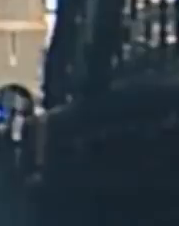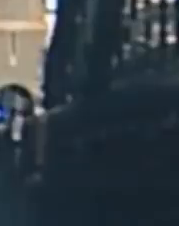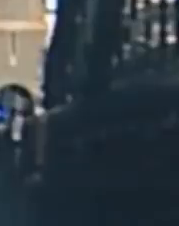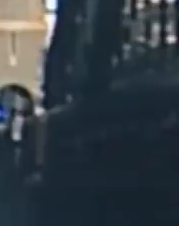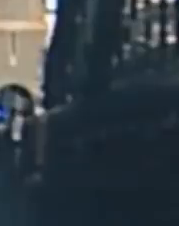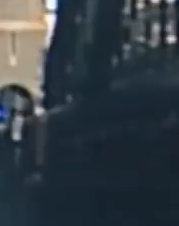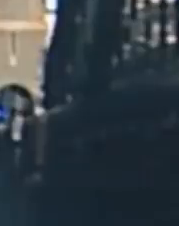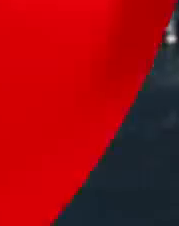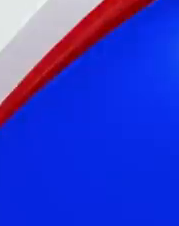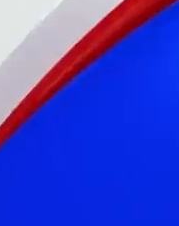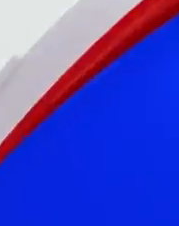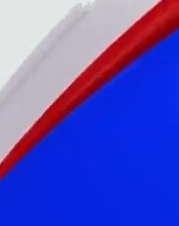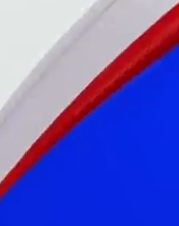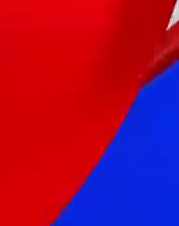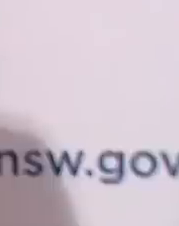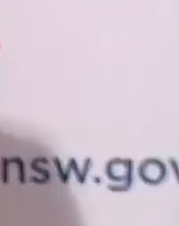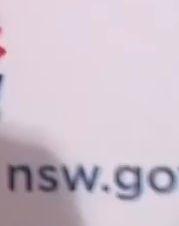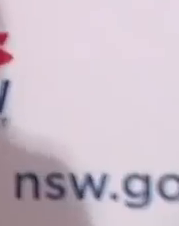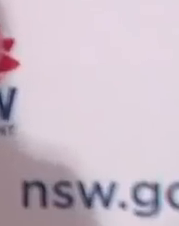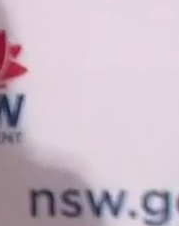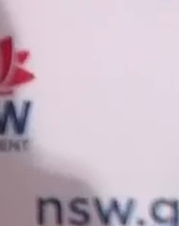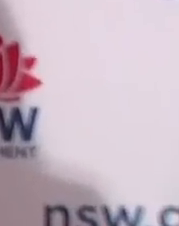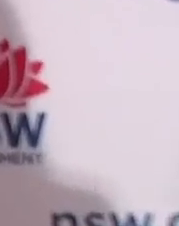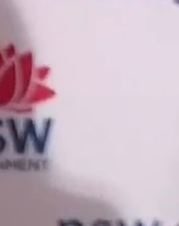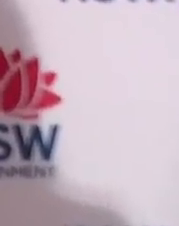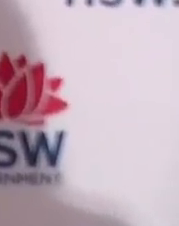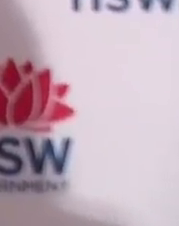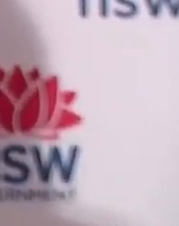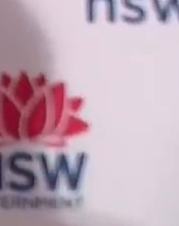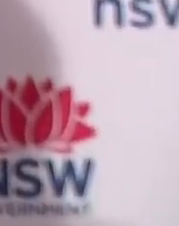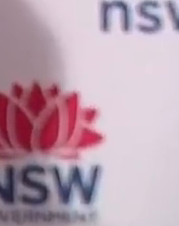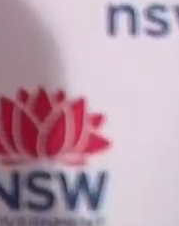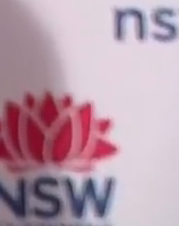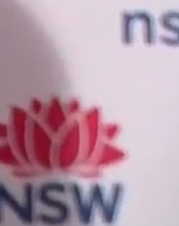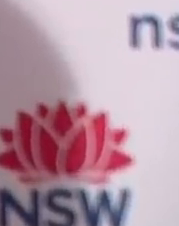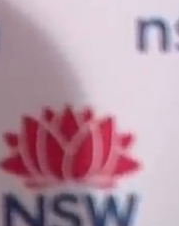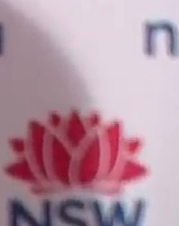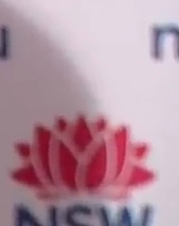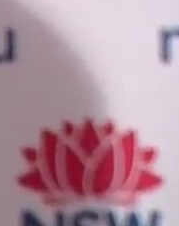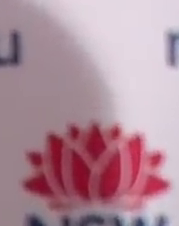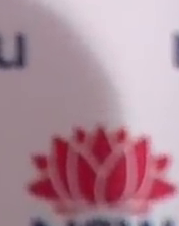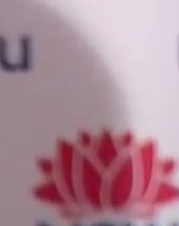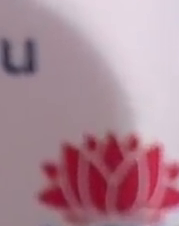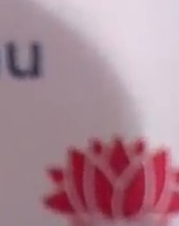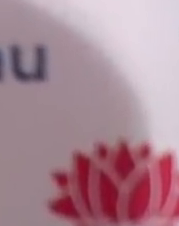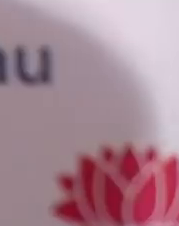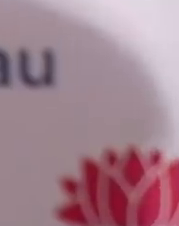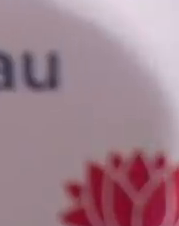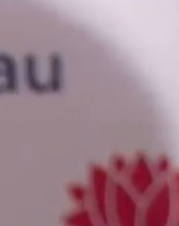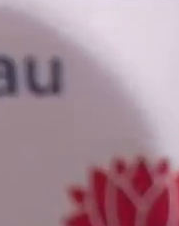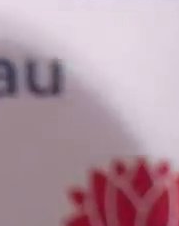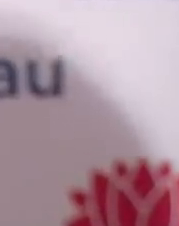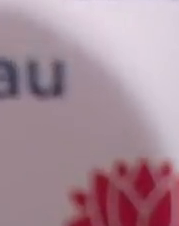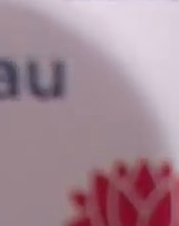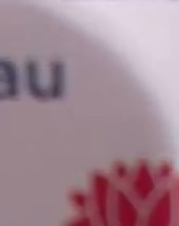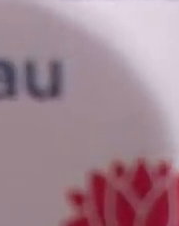Good morning, we're interrupting programming with an update on COVID-19. We're at 45.6 of our 16 and over is being fully vaccinated and of course it's